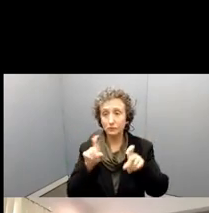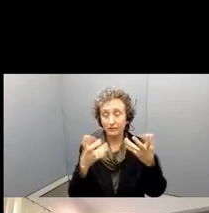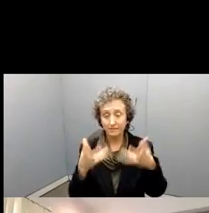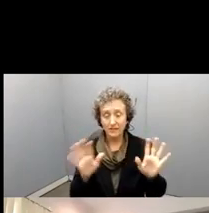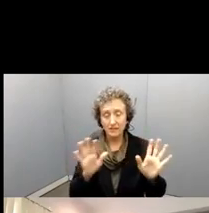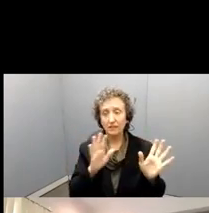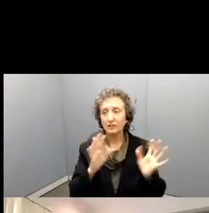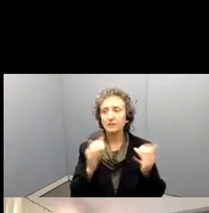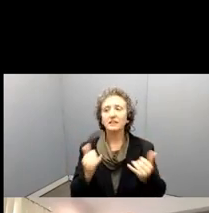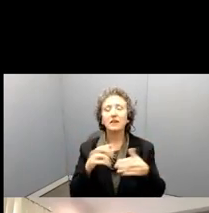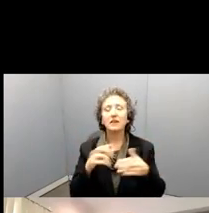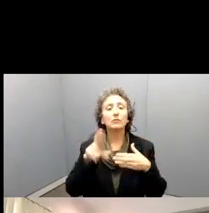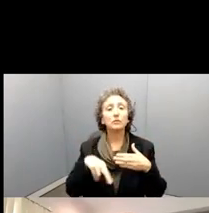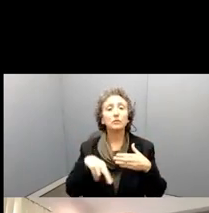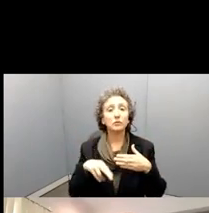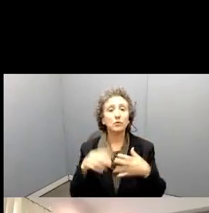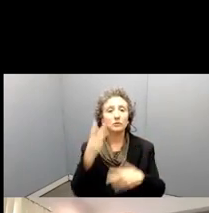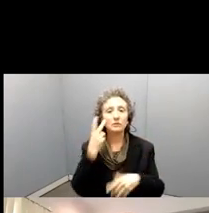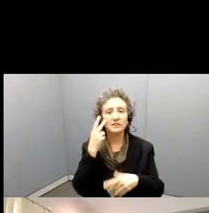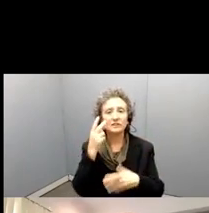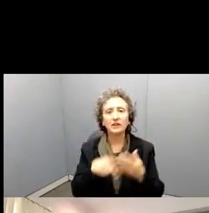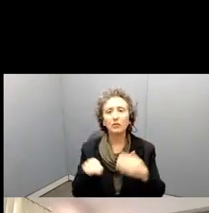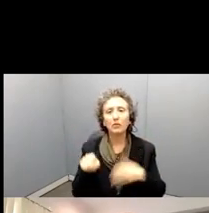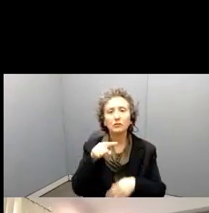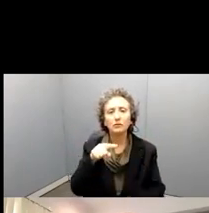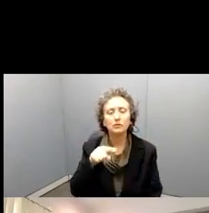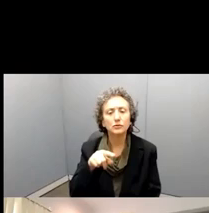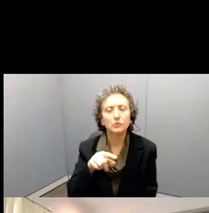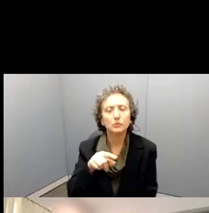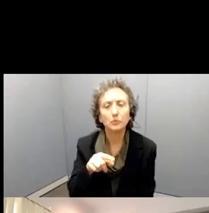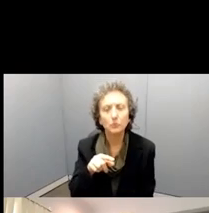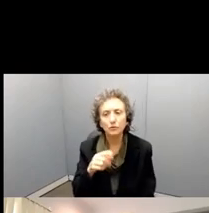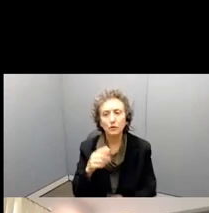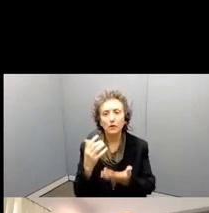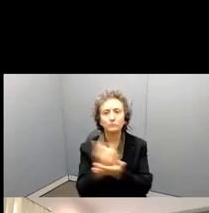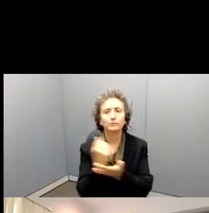Let's see what you all are doing. What, what, which methods are you using?